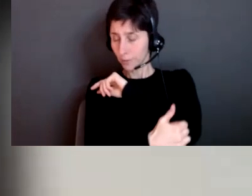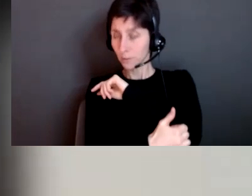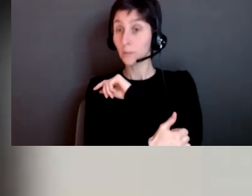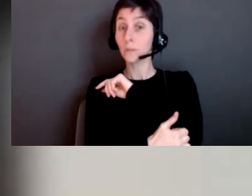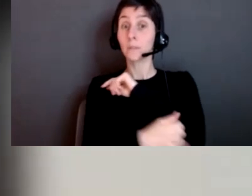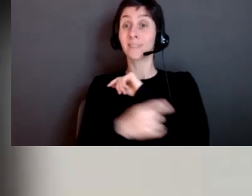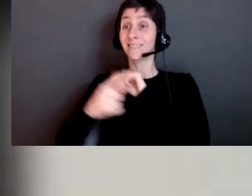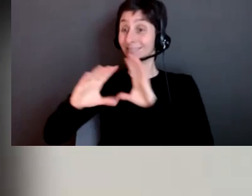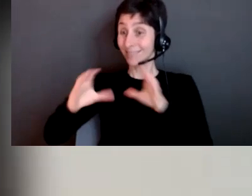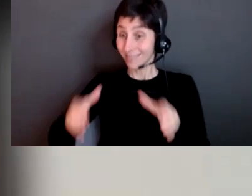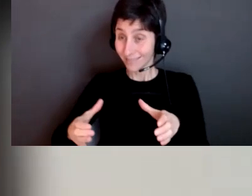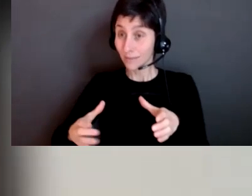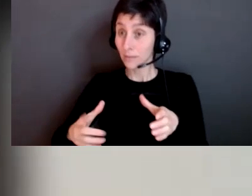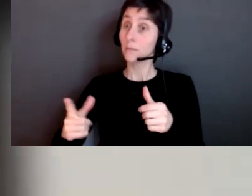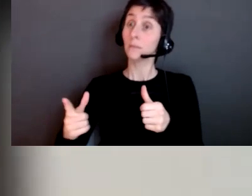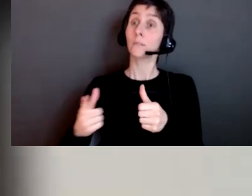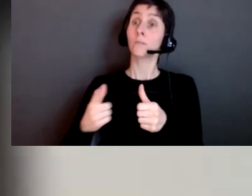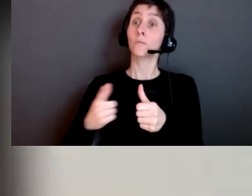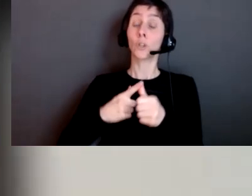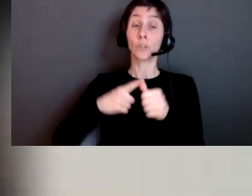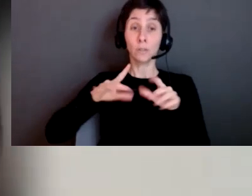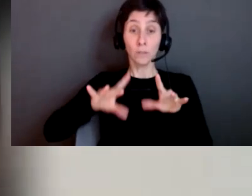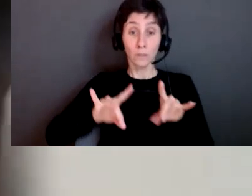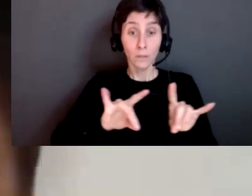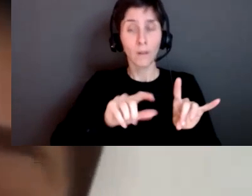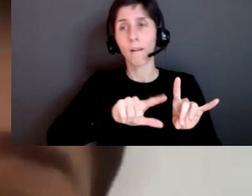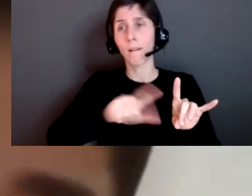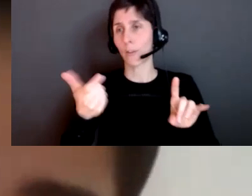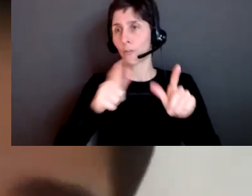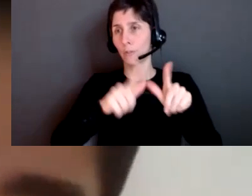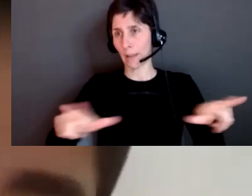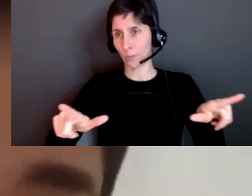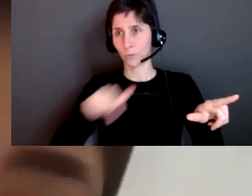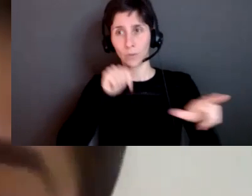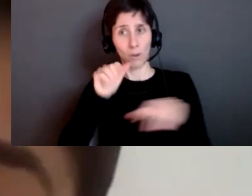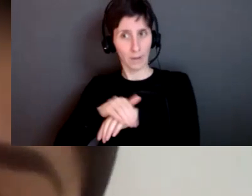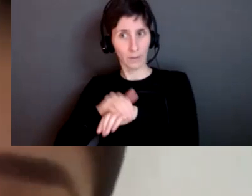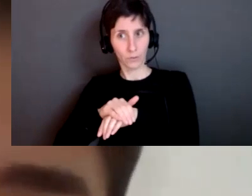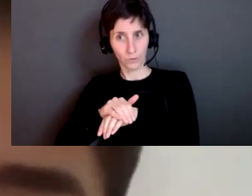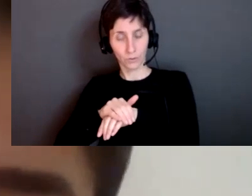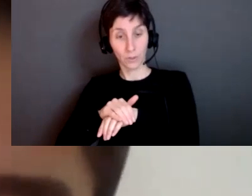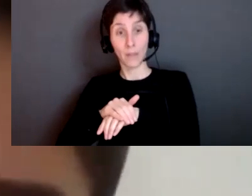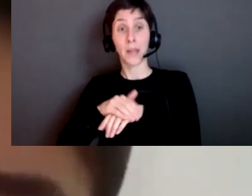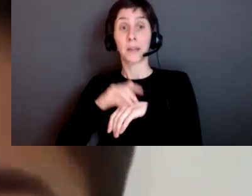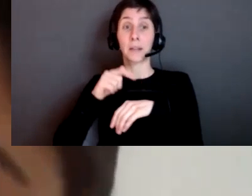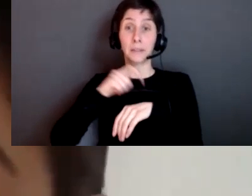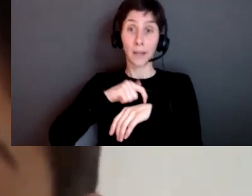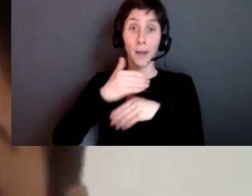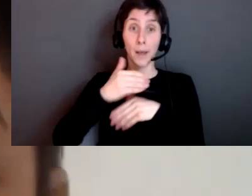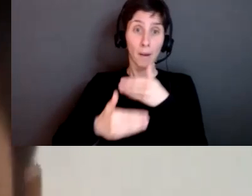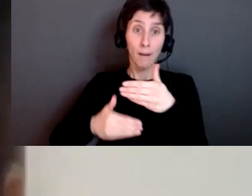most likely acquire or started to learn another language but um you know with time and exposure